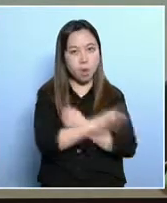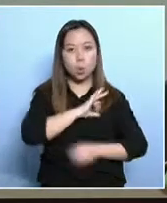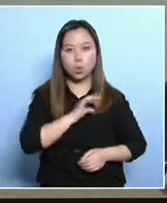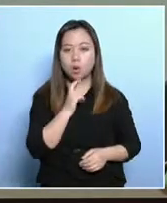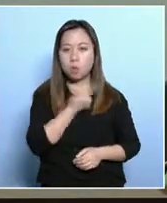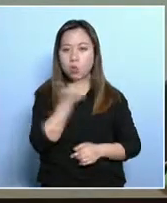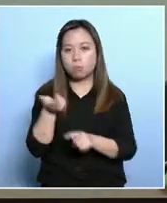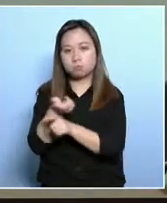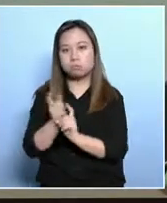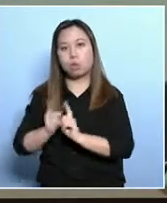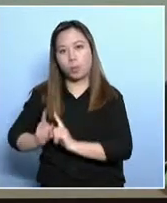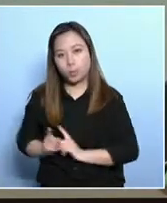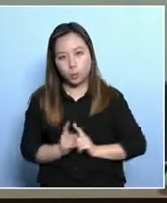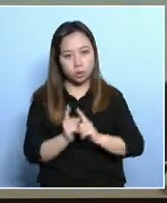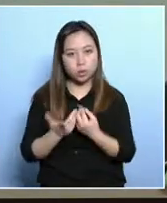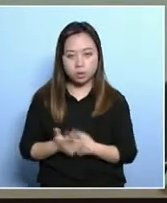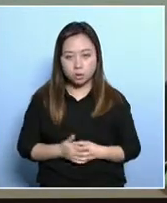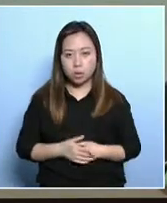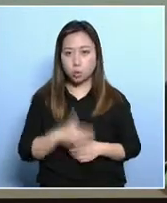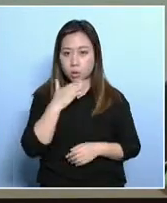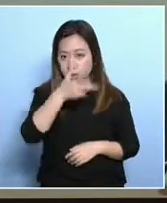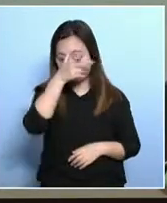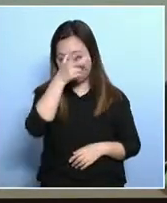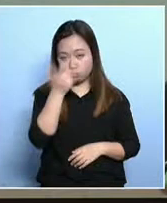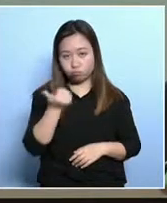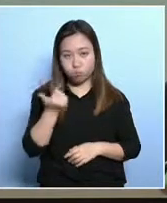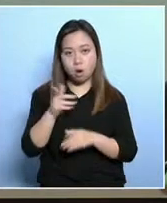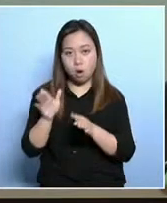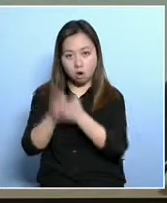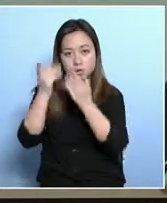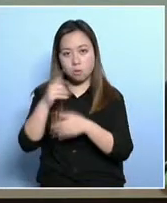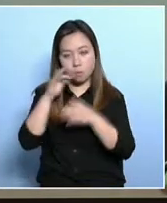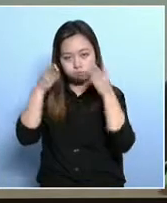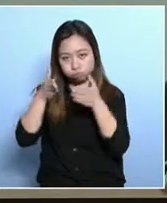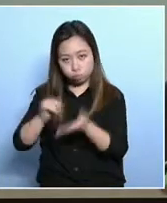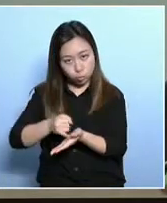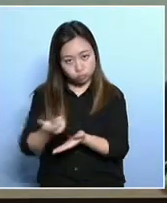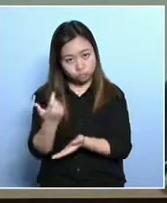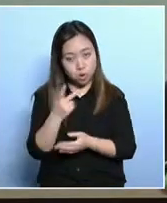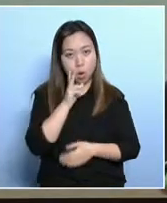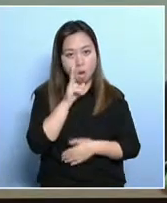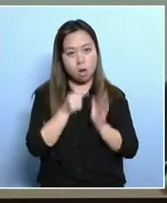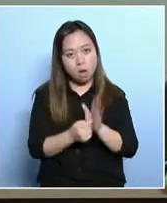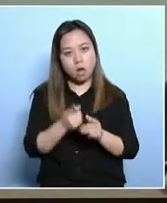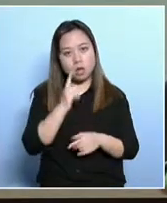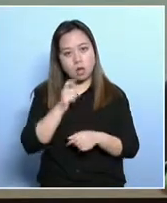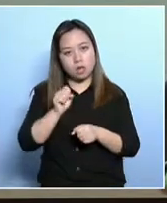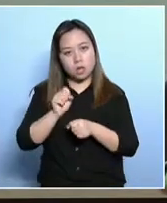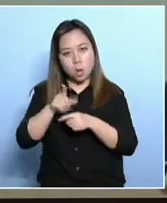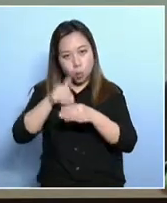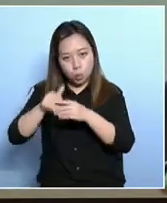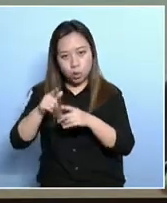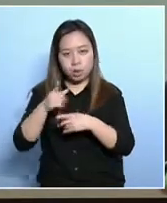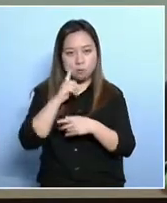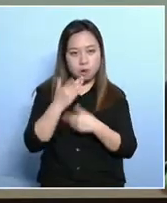Many income related to capital, much of the income related to income is